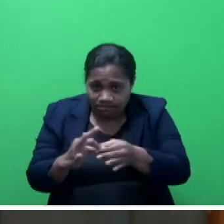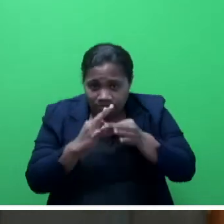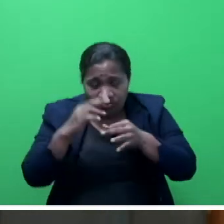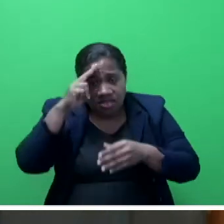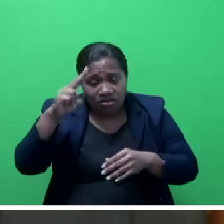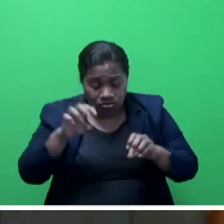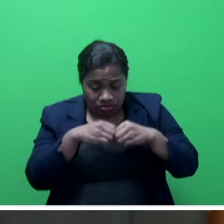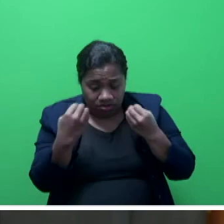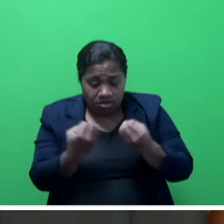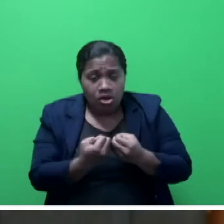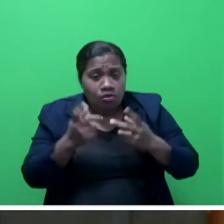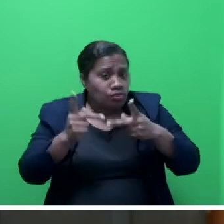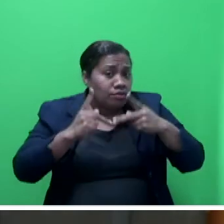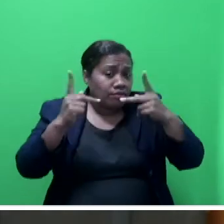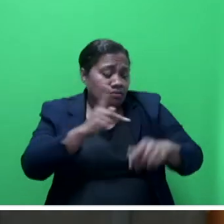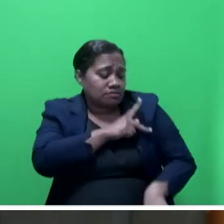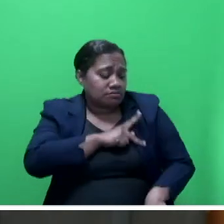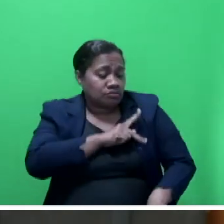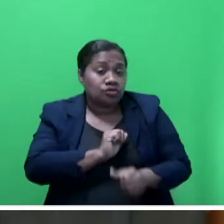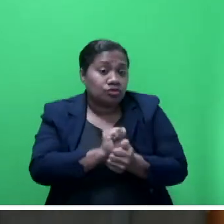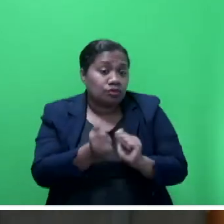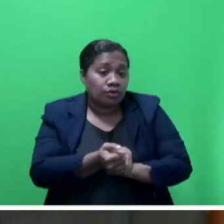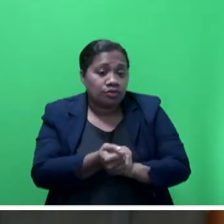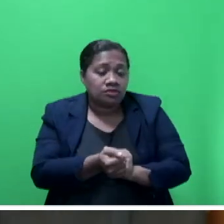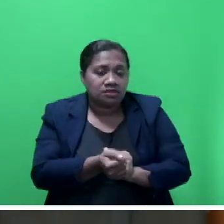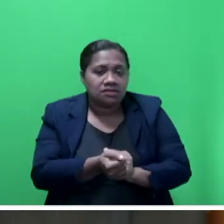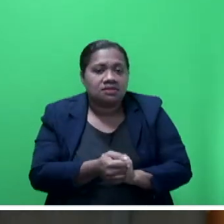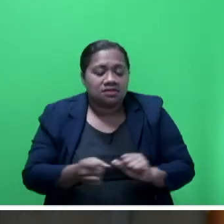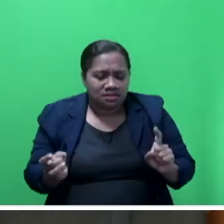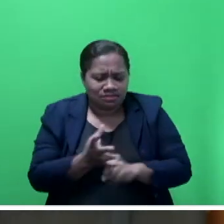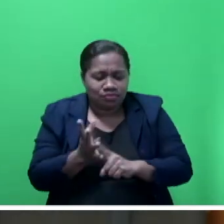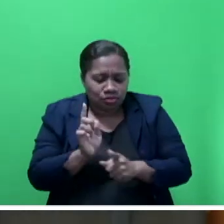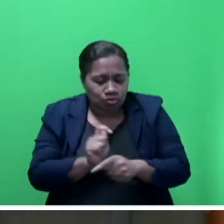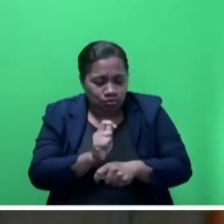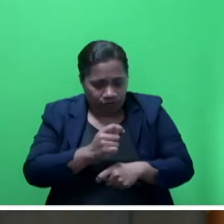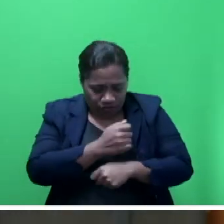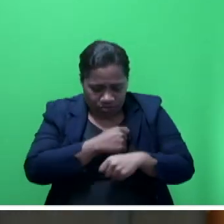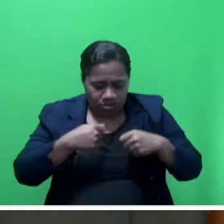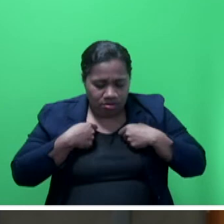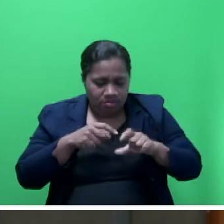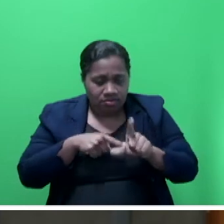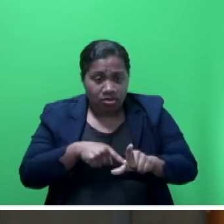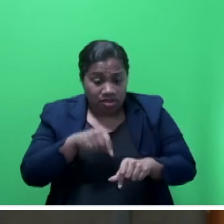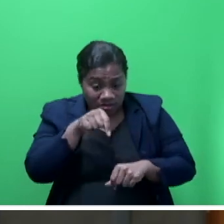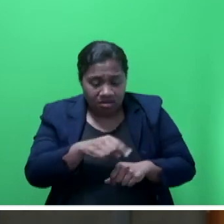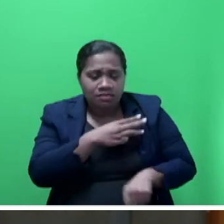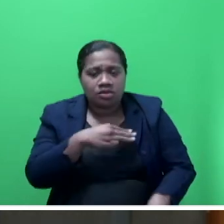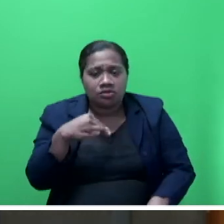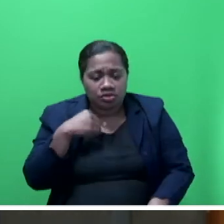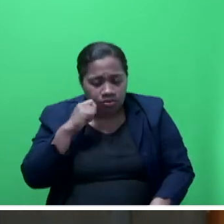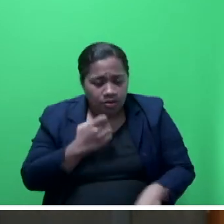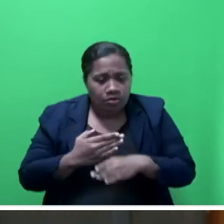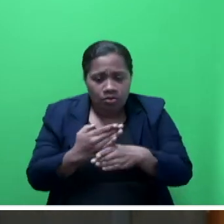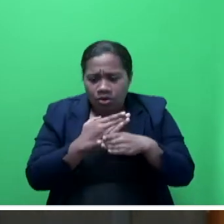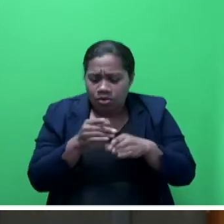promote professional sports as a viable employment route for our youth. In this regard, Mr Speaker Say, the ministry will work towards more girls